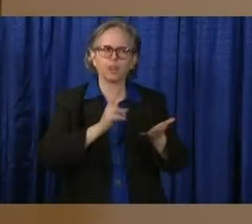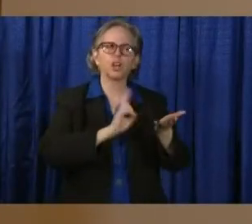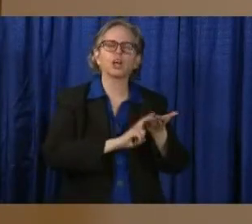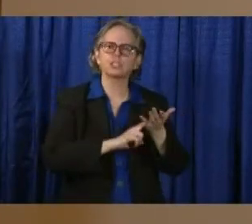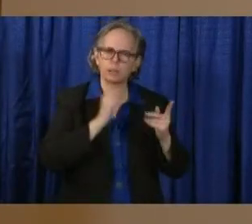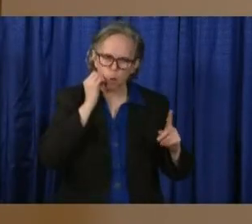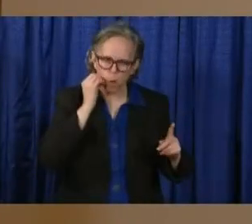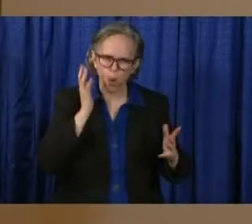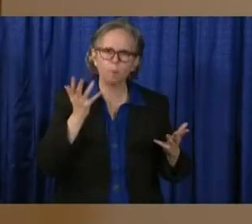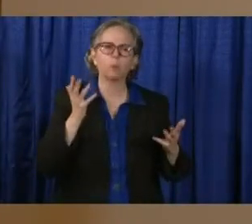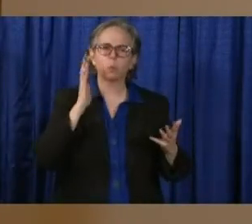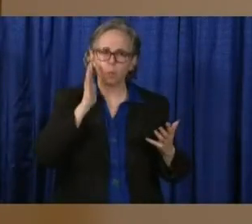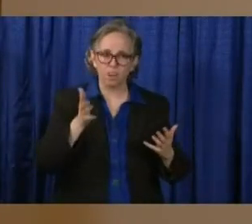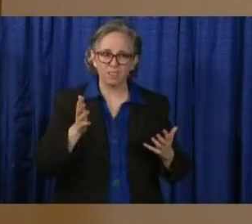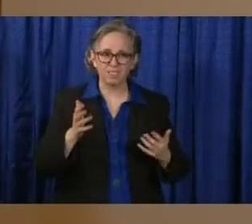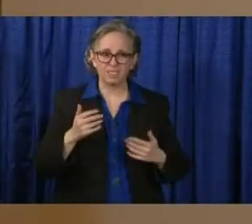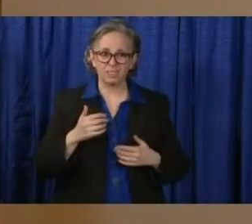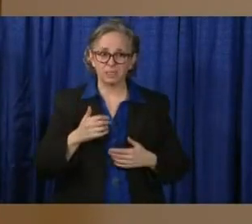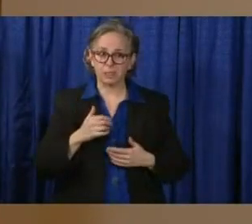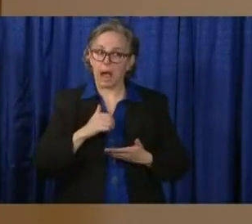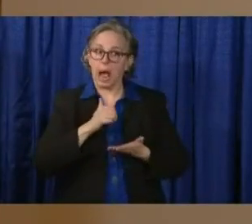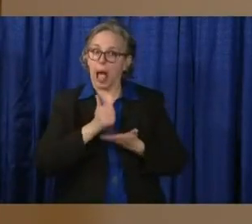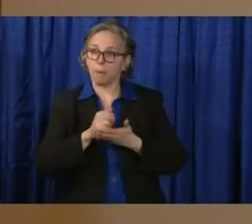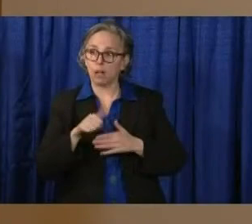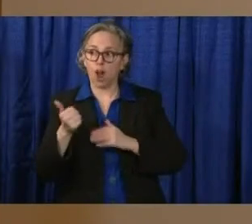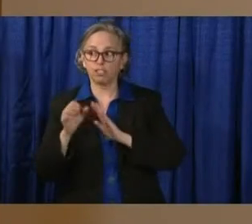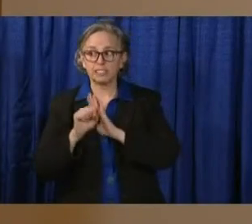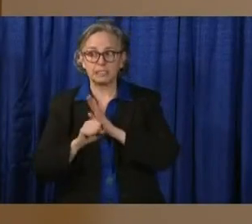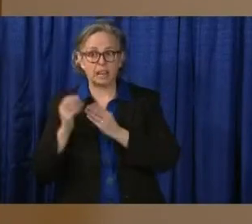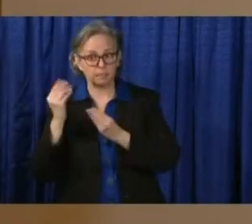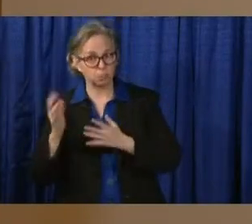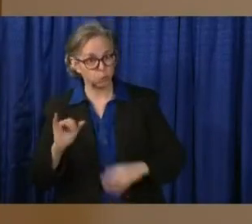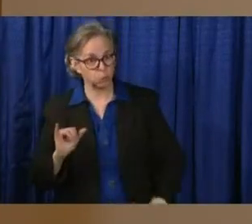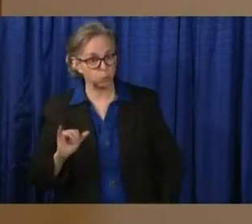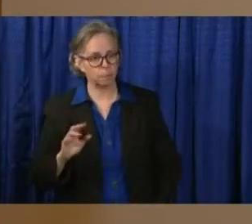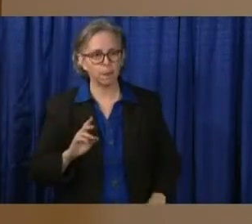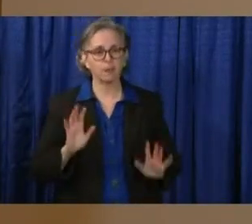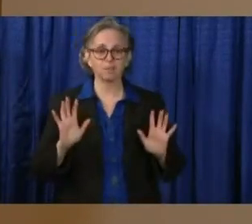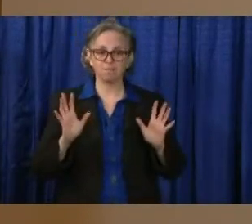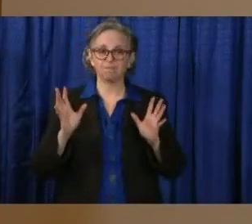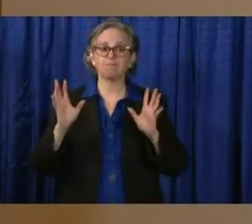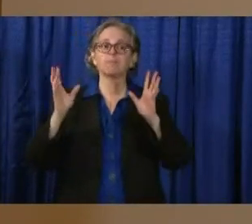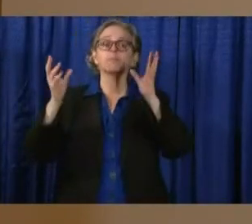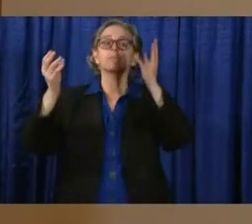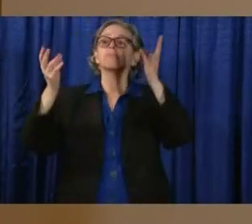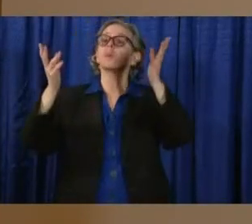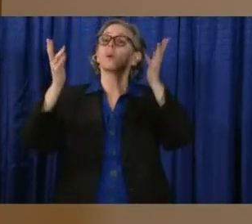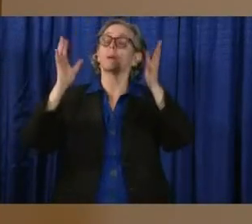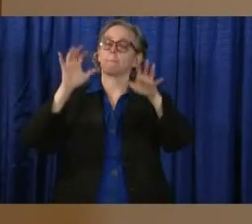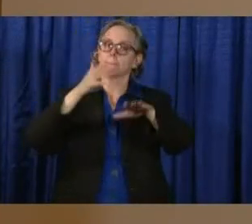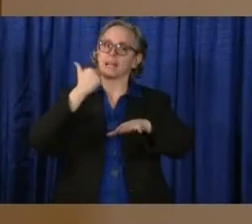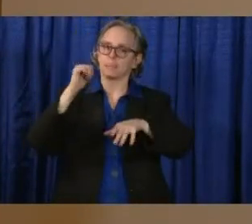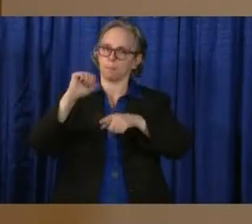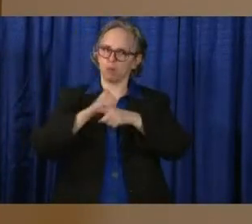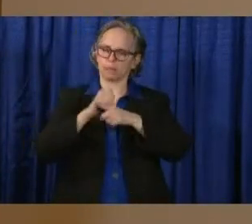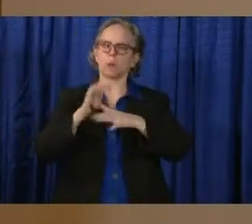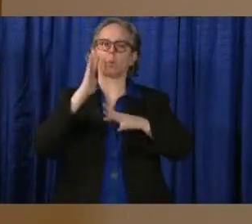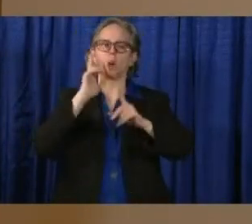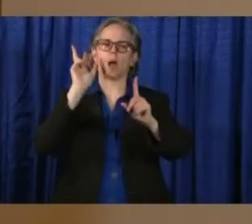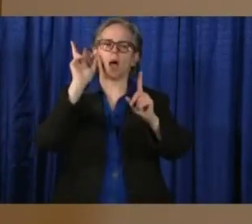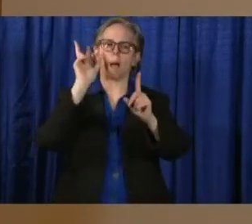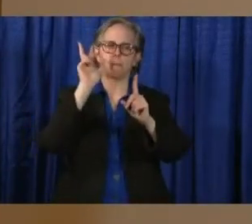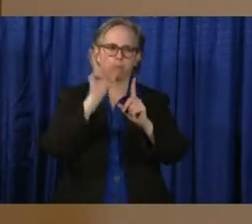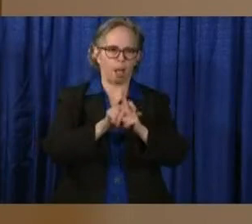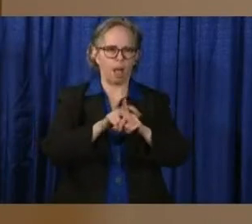We take those best standards and we make sure we're implementing them across the state. And then those are being wrapped up into our hospital zone plans.